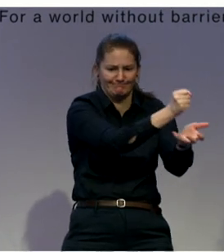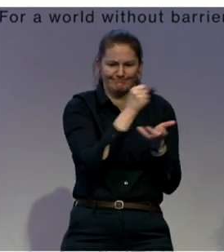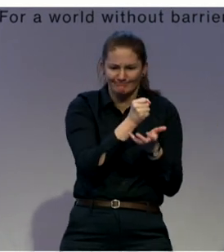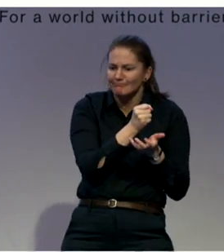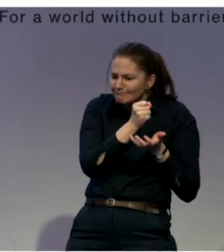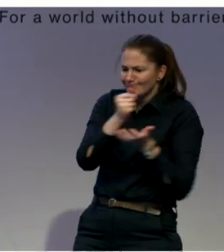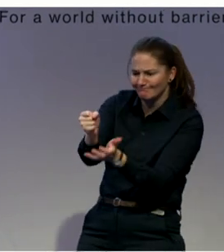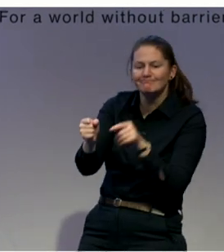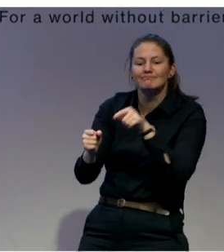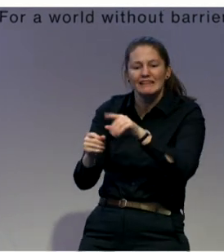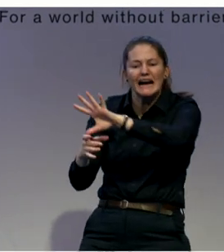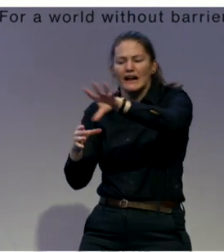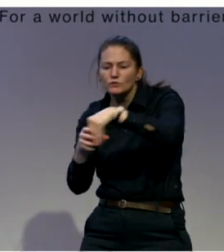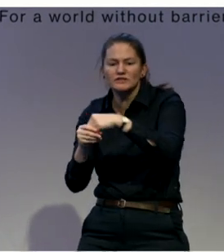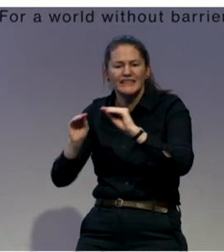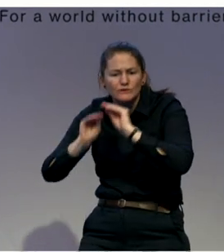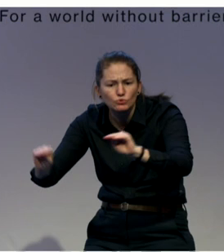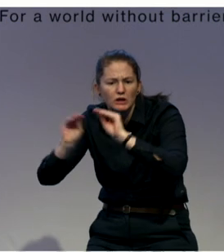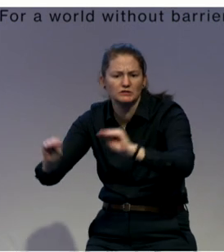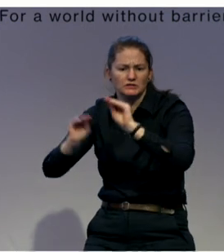and small number of small group homes.